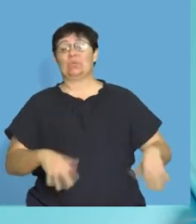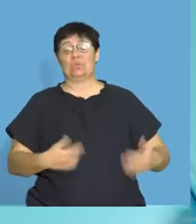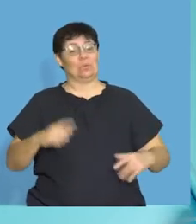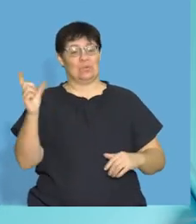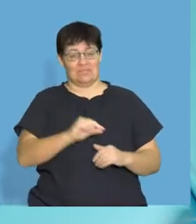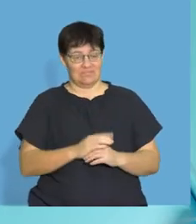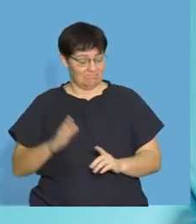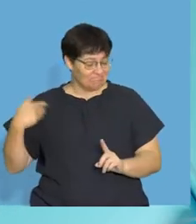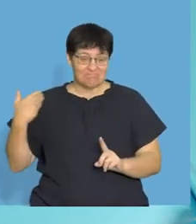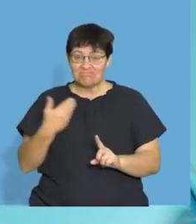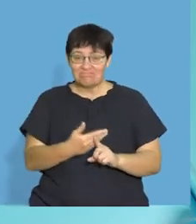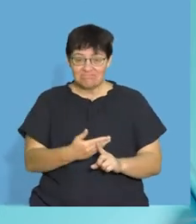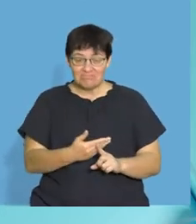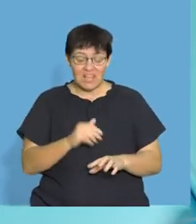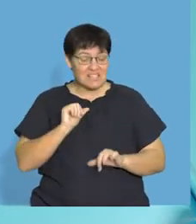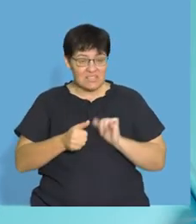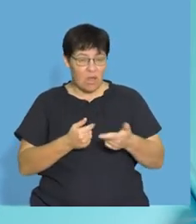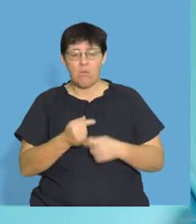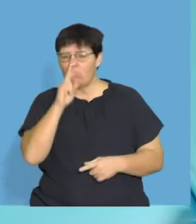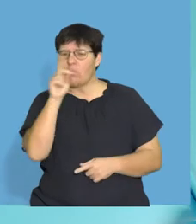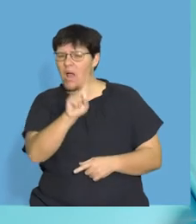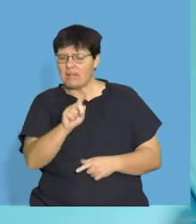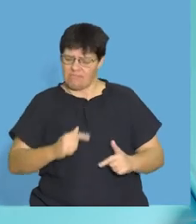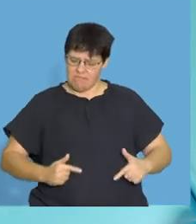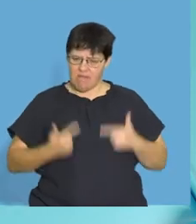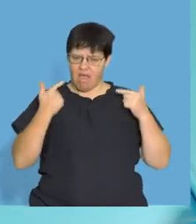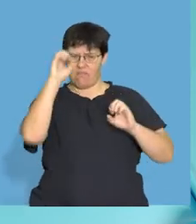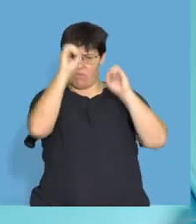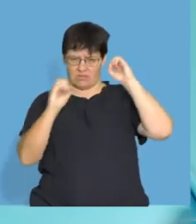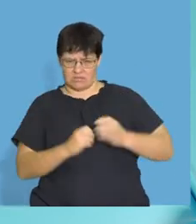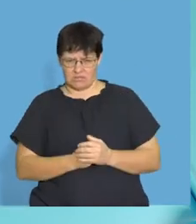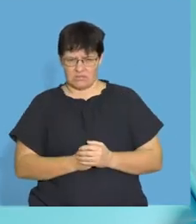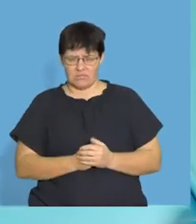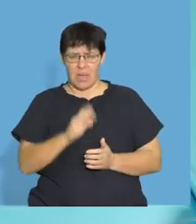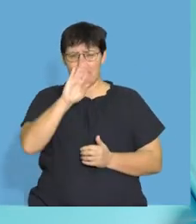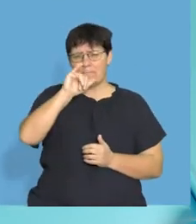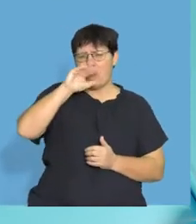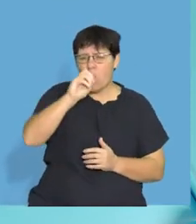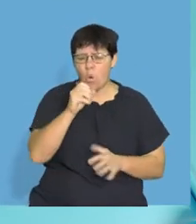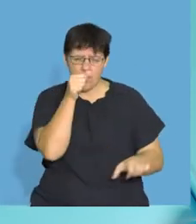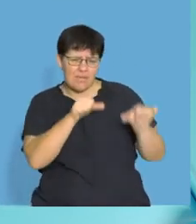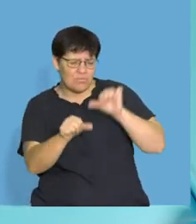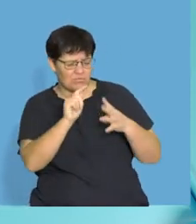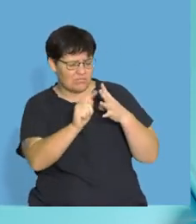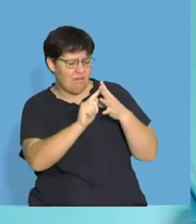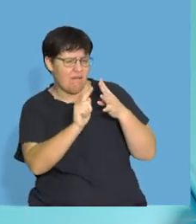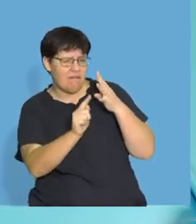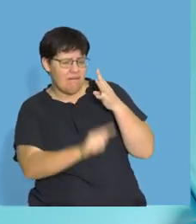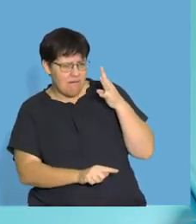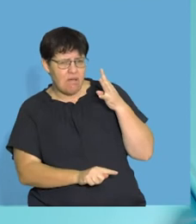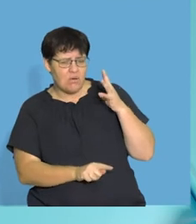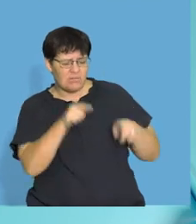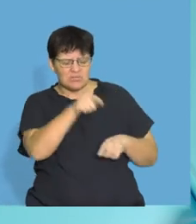series, we are looking at molecules of life. We're looking at biochemistry, all these words that we use to explain